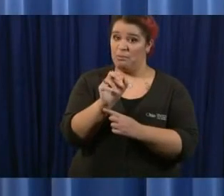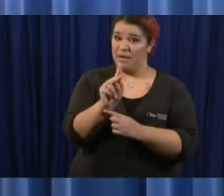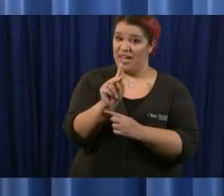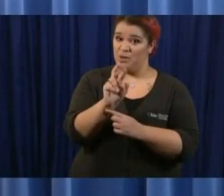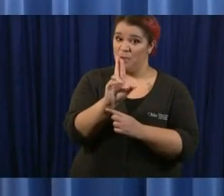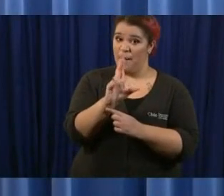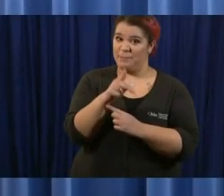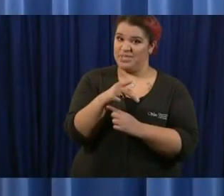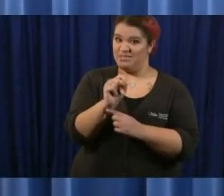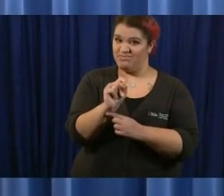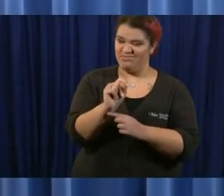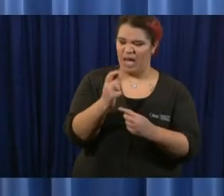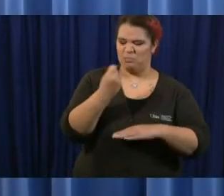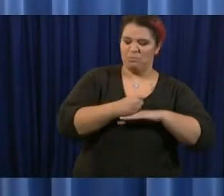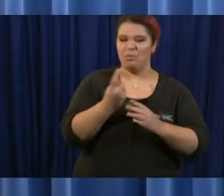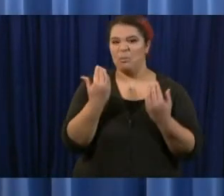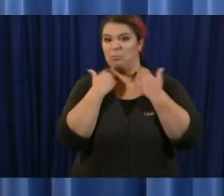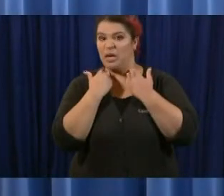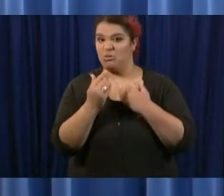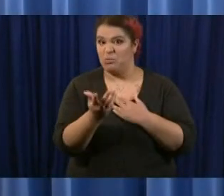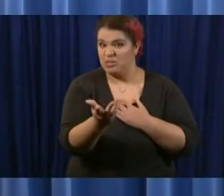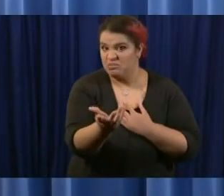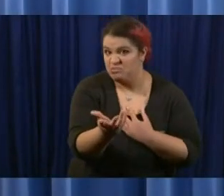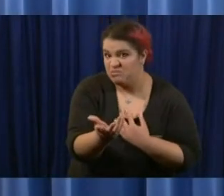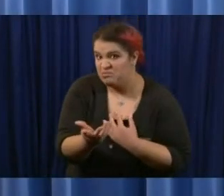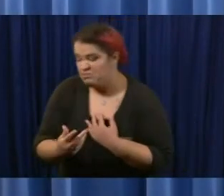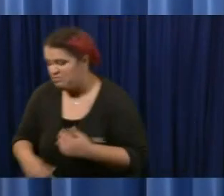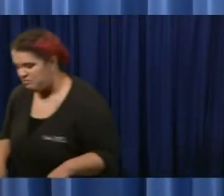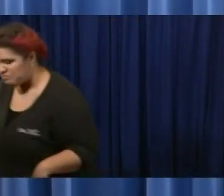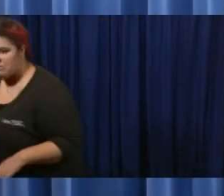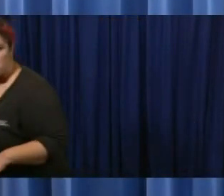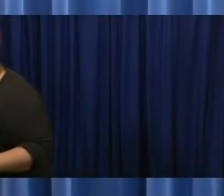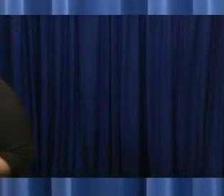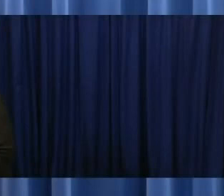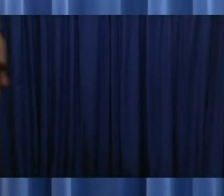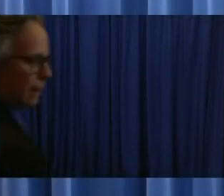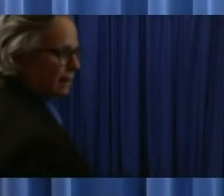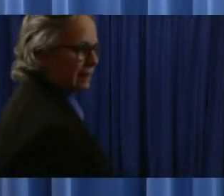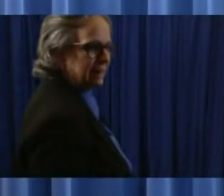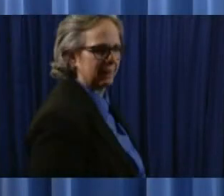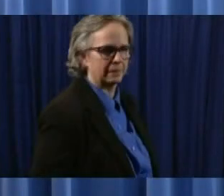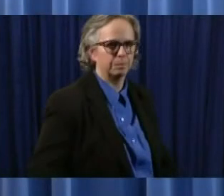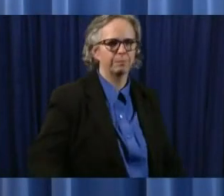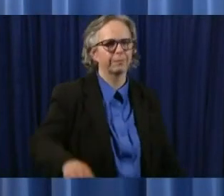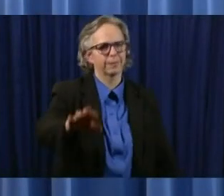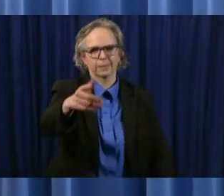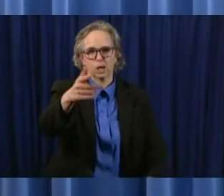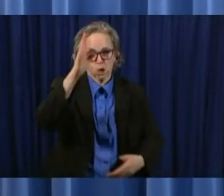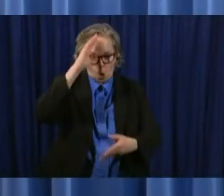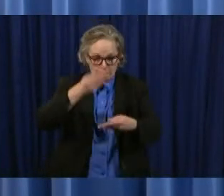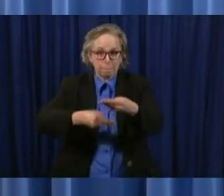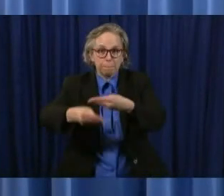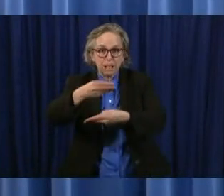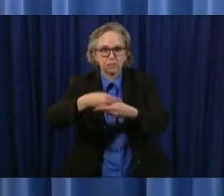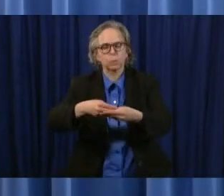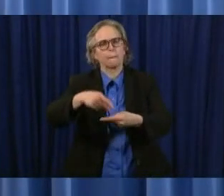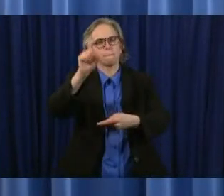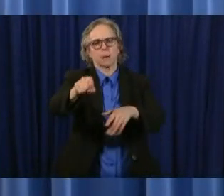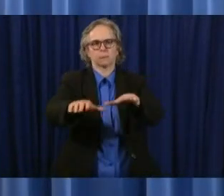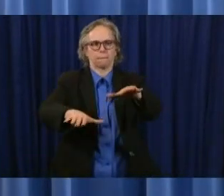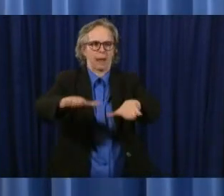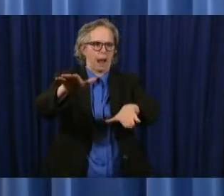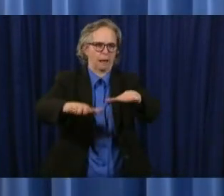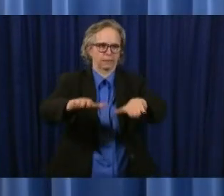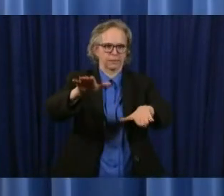that's what uh the law requires us to do and and some of us think that's a probably a good idea the state cannot print